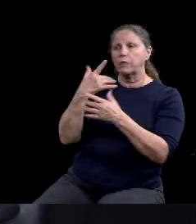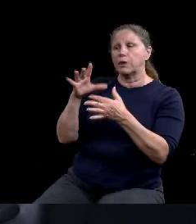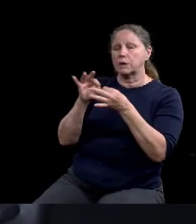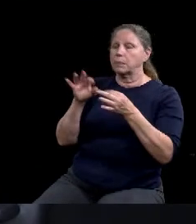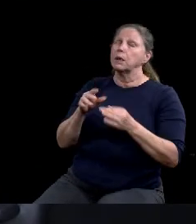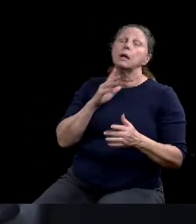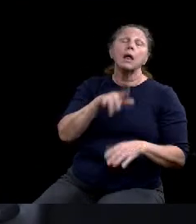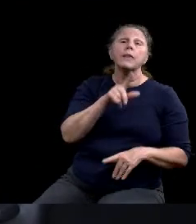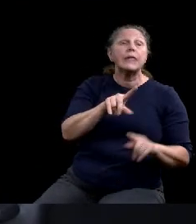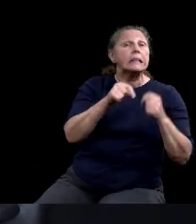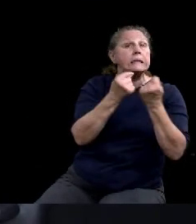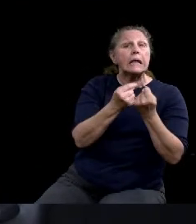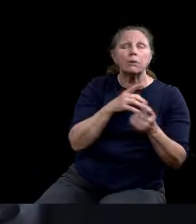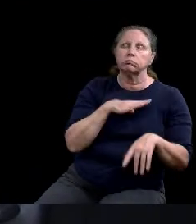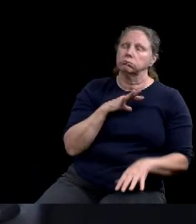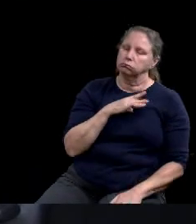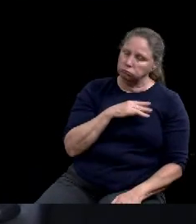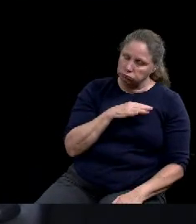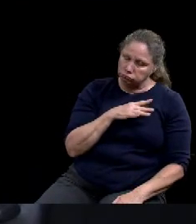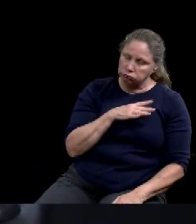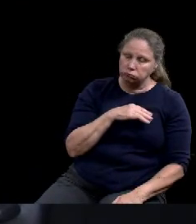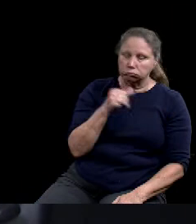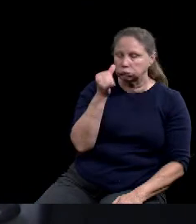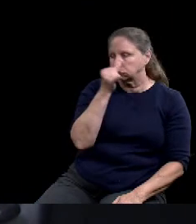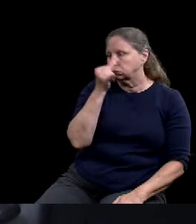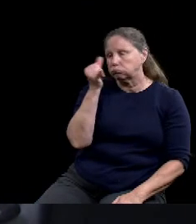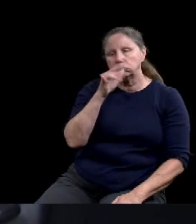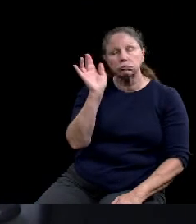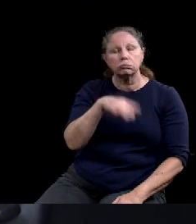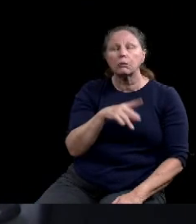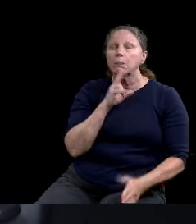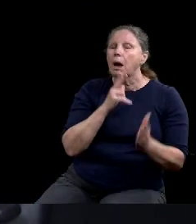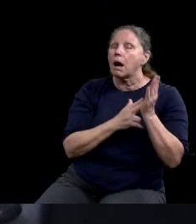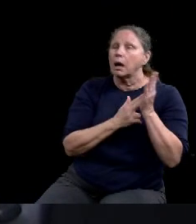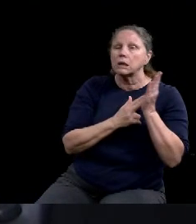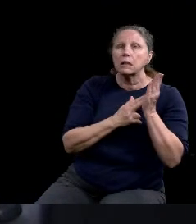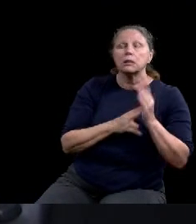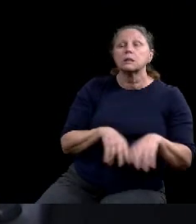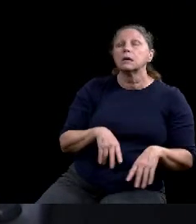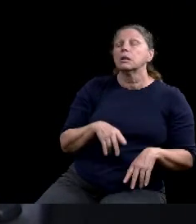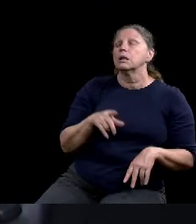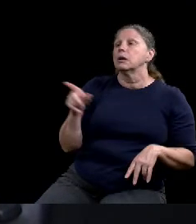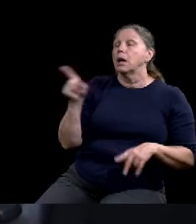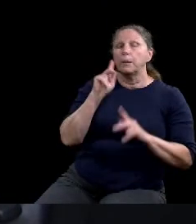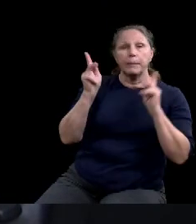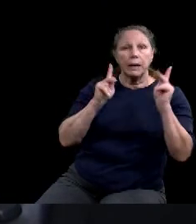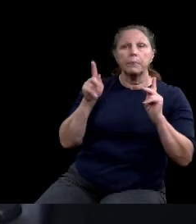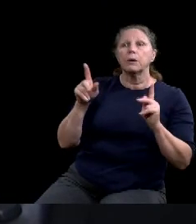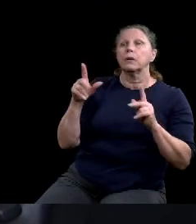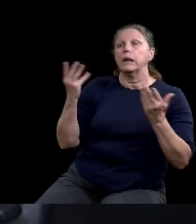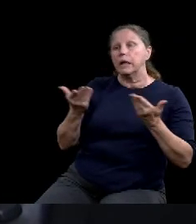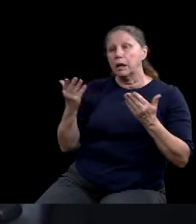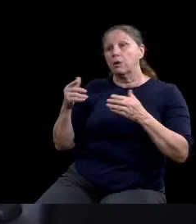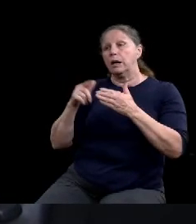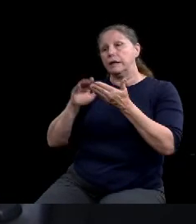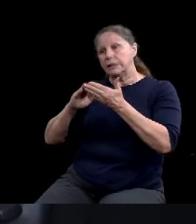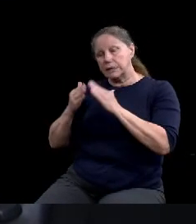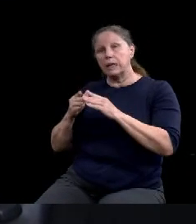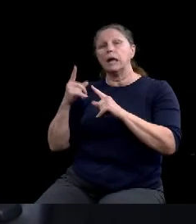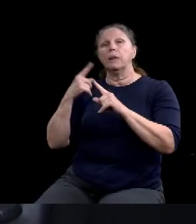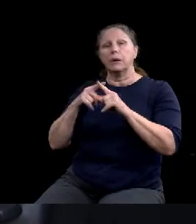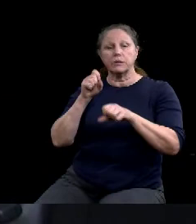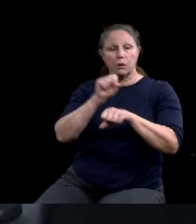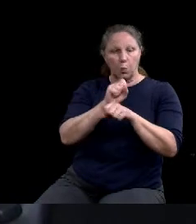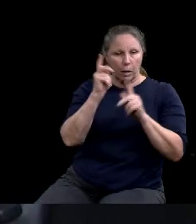Um, Galen and Deidre and certainly the work team, but we wouldn't be sitting here with, uh, this